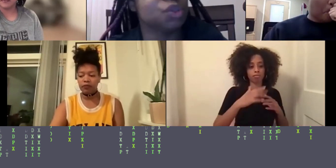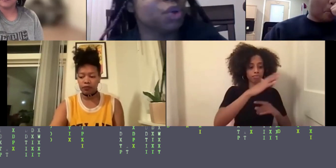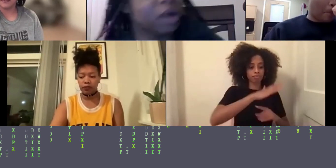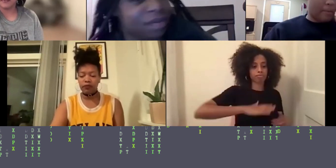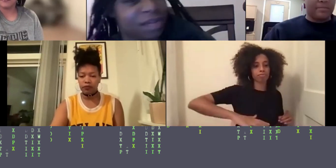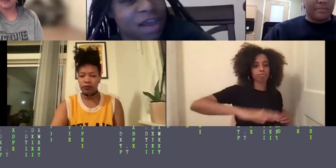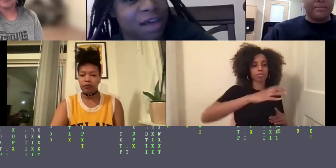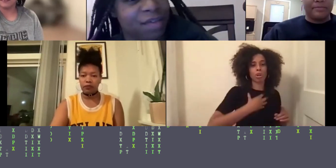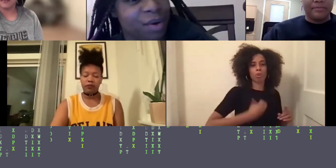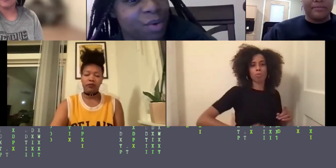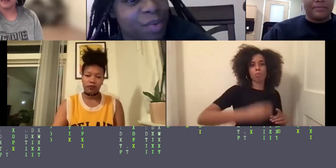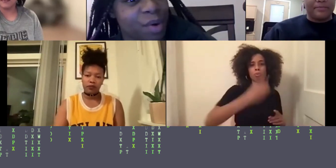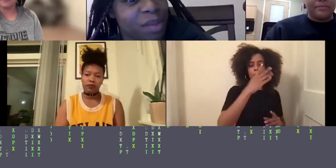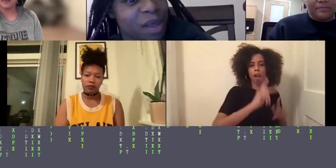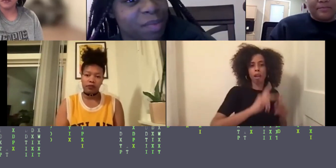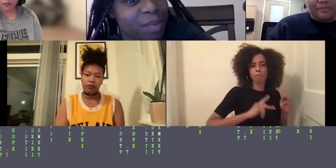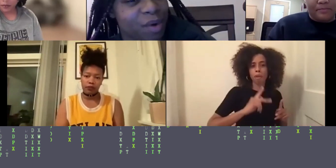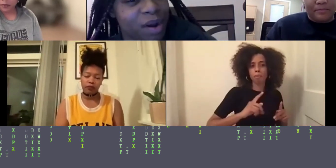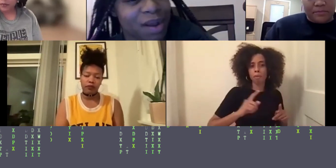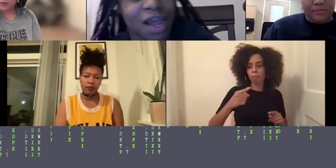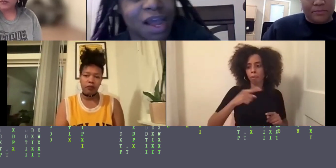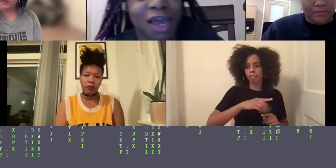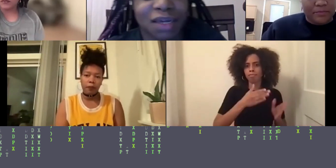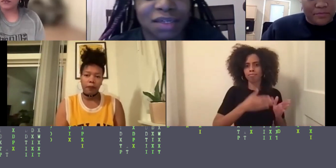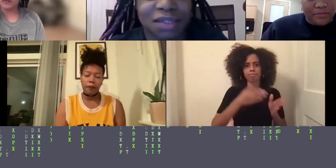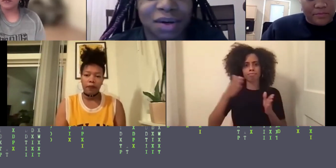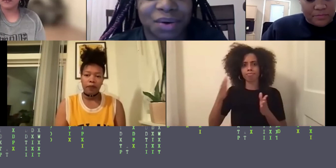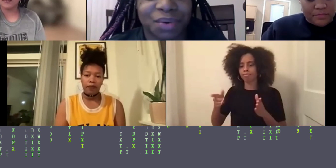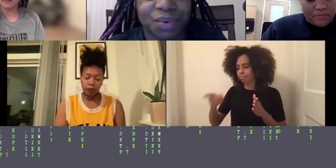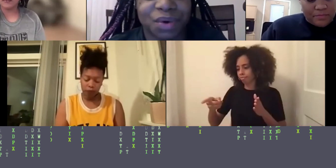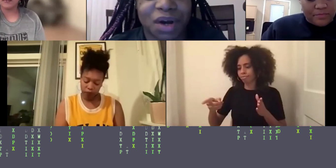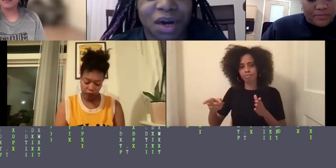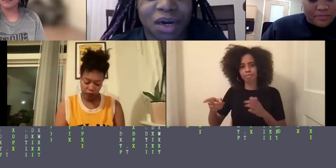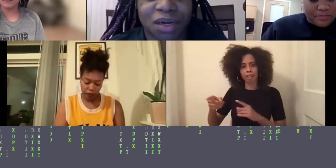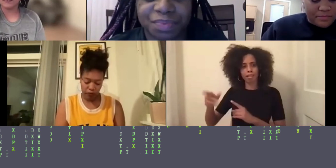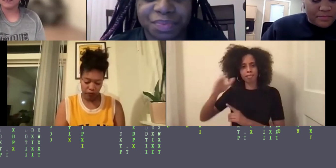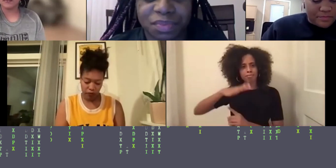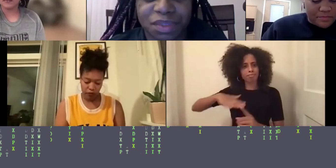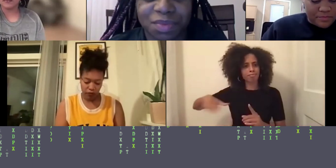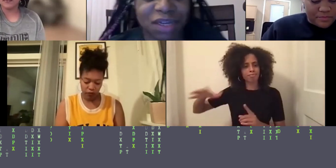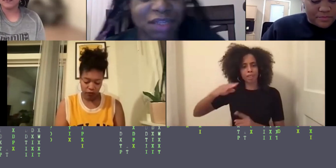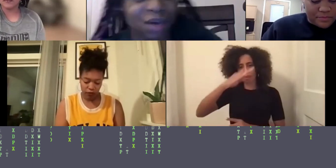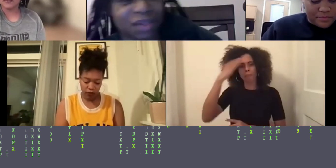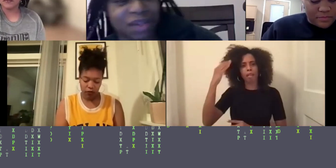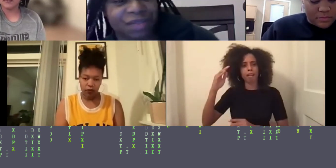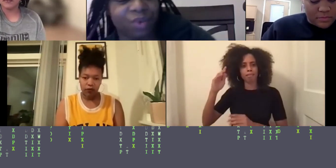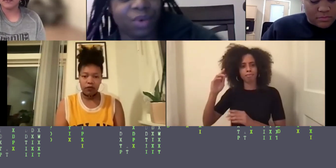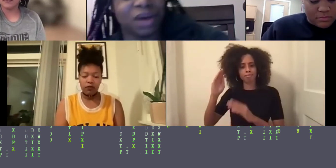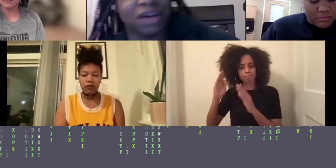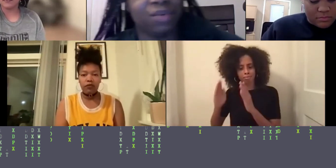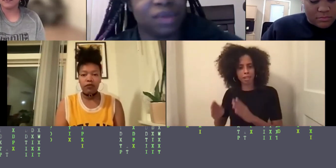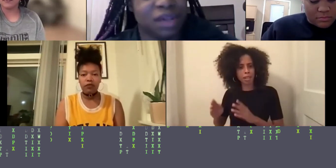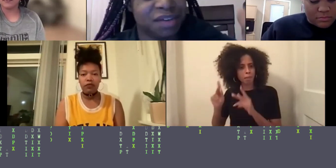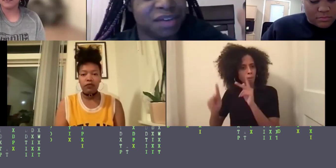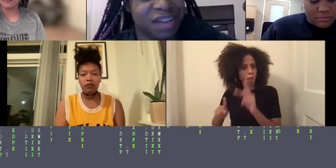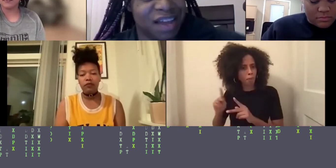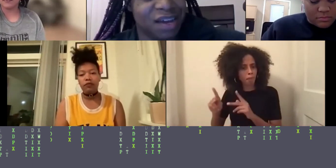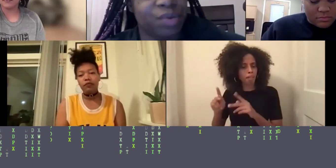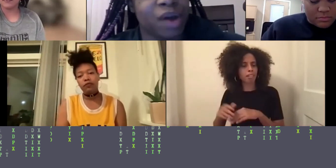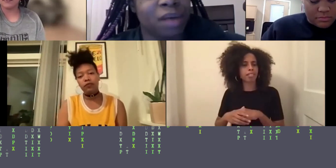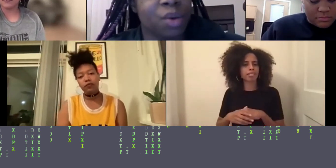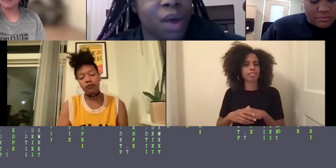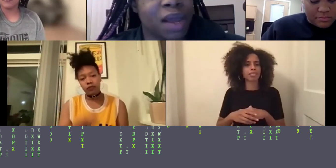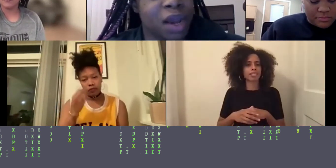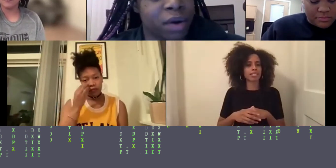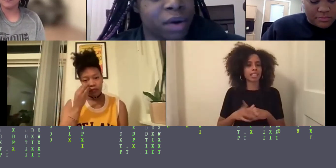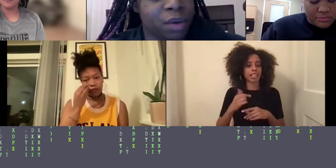the majority of the half, I grew up around black people. Right. And so, um, because I would live in one, I would live in like